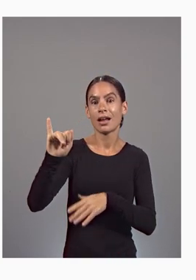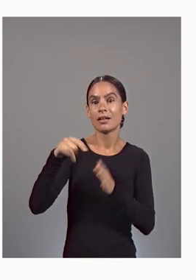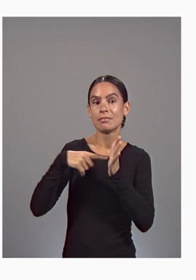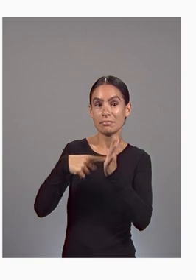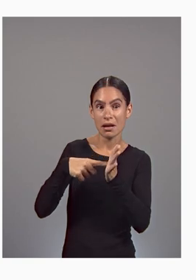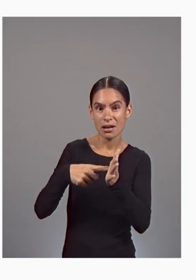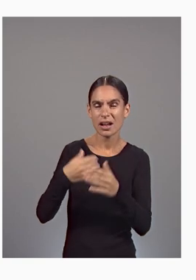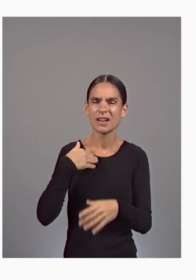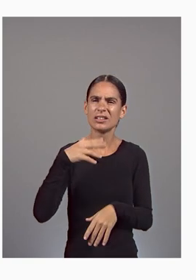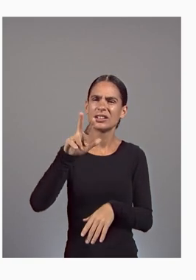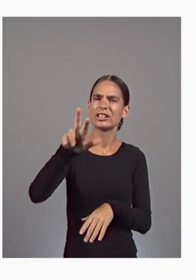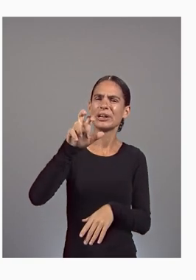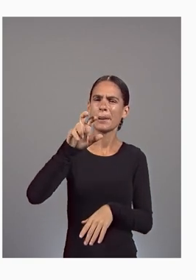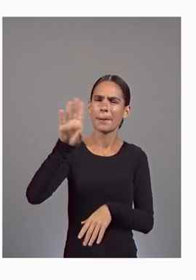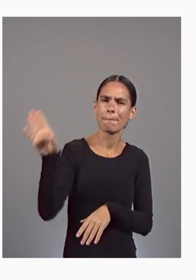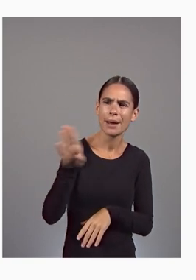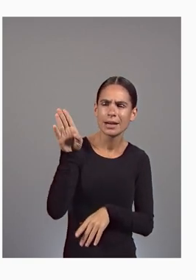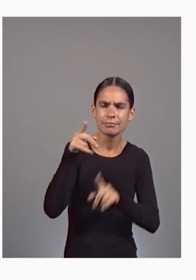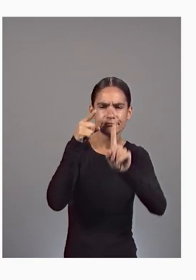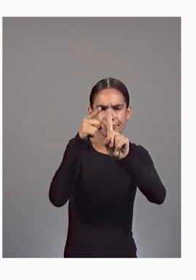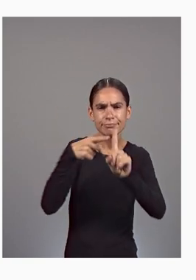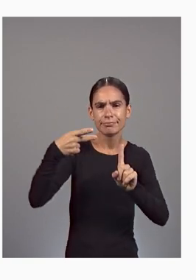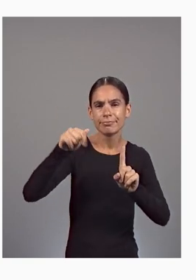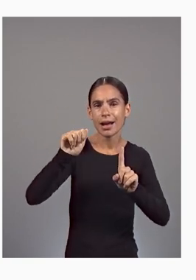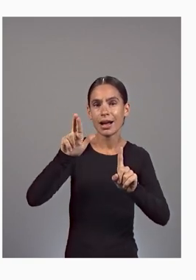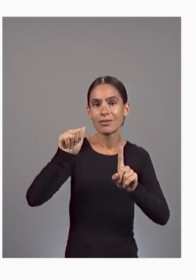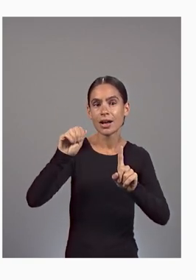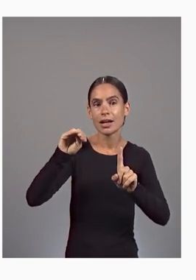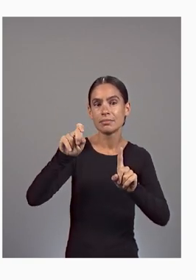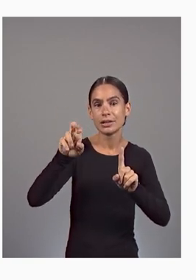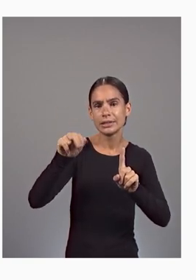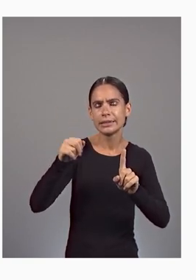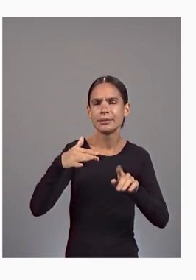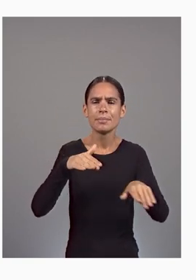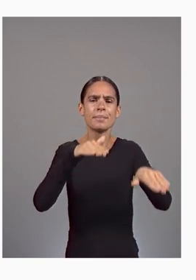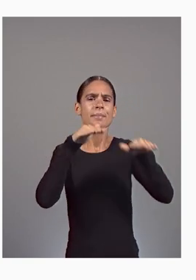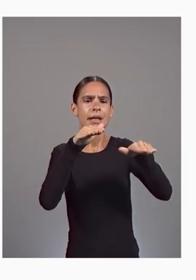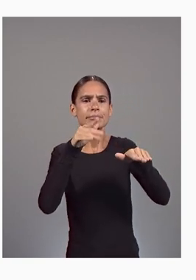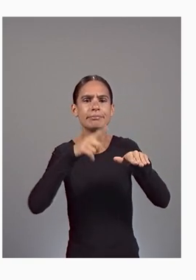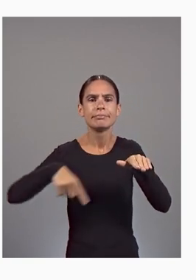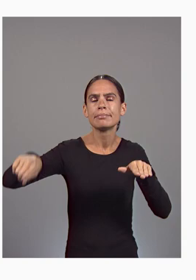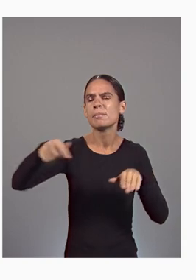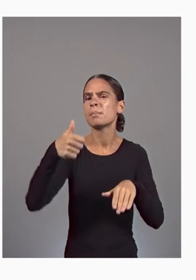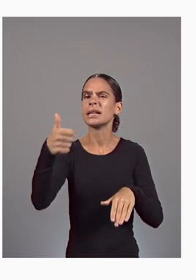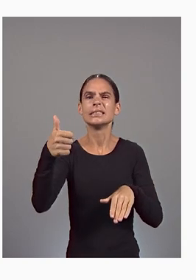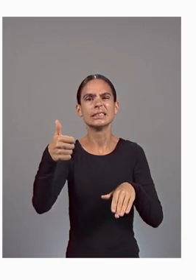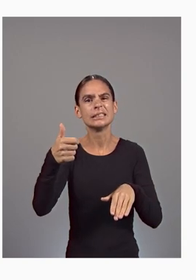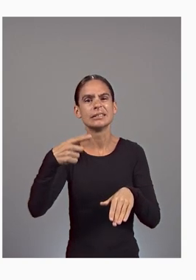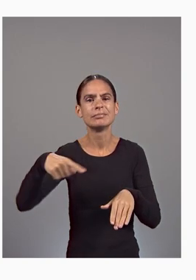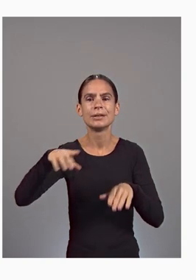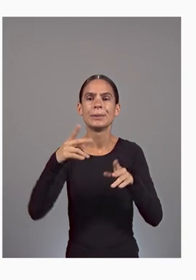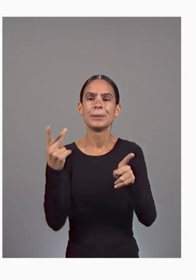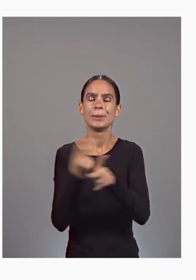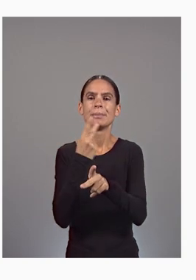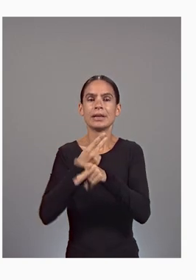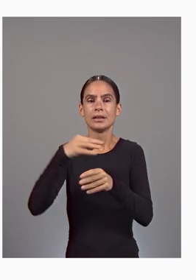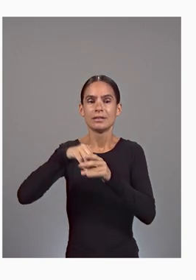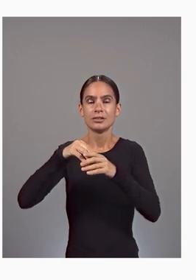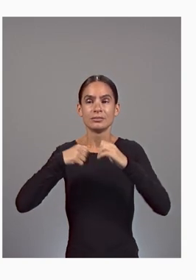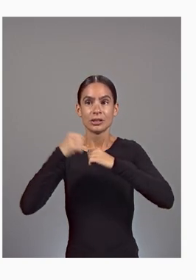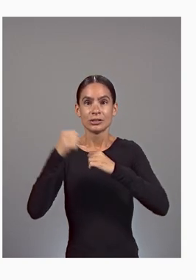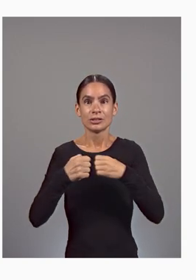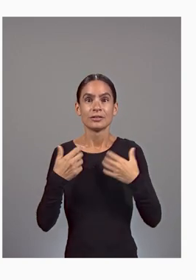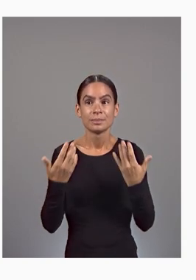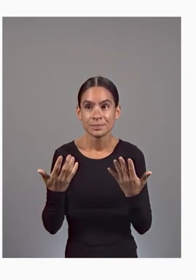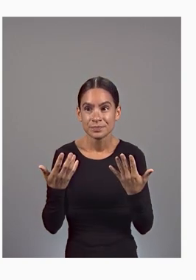parameters, outperforming other best-in-class computing infrastructure. To extend our AI infrastructure, today